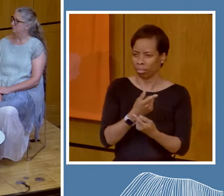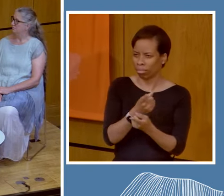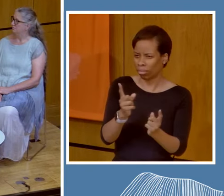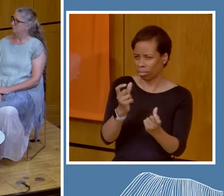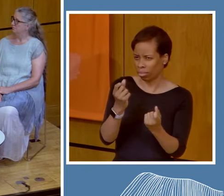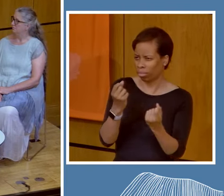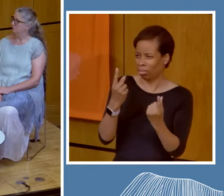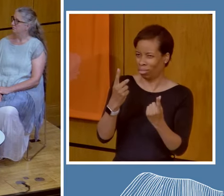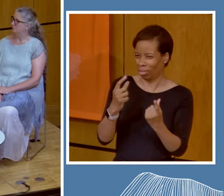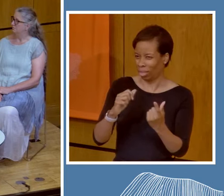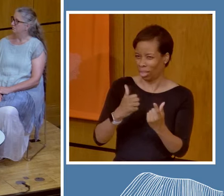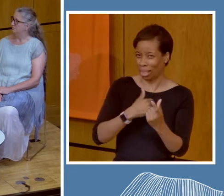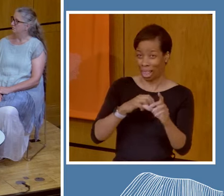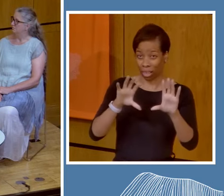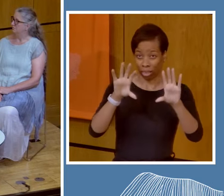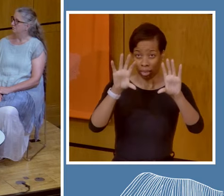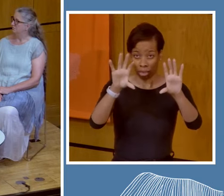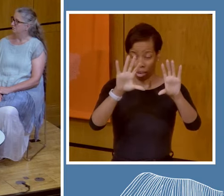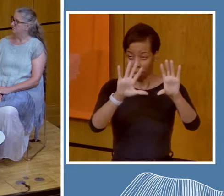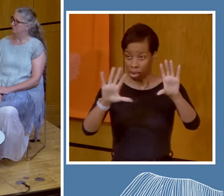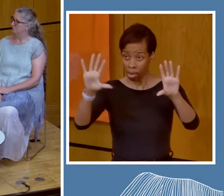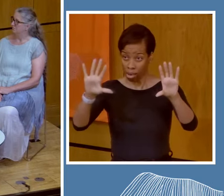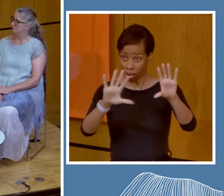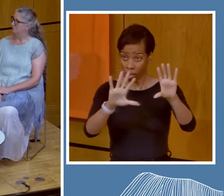the geography of Canada, from Alberta.